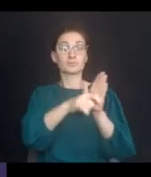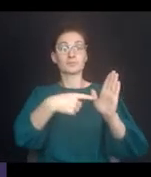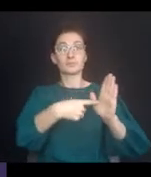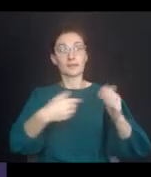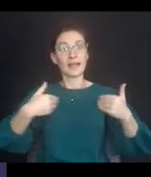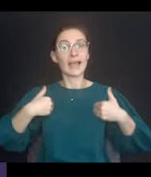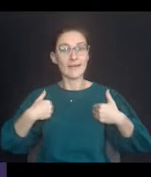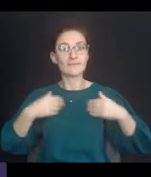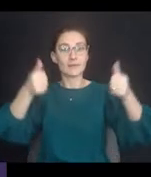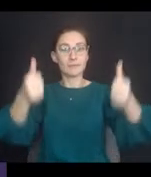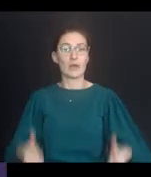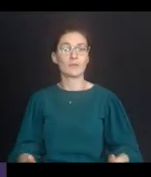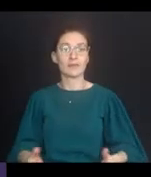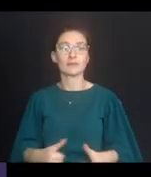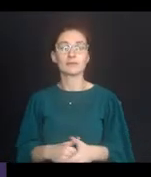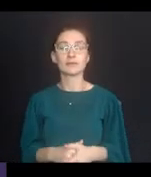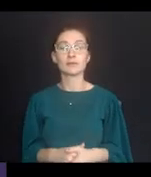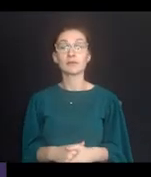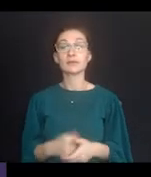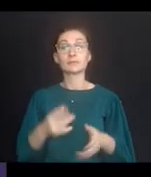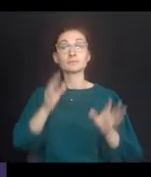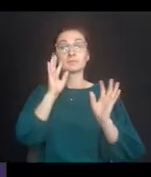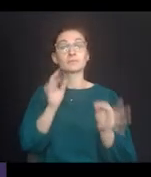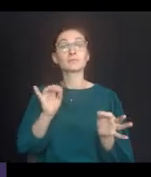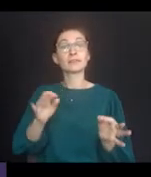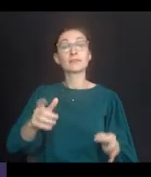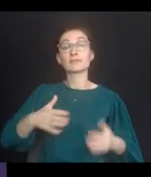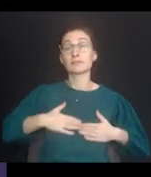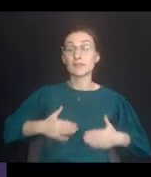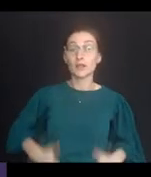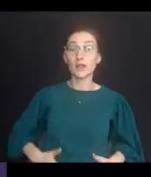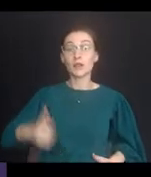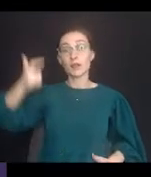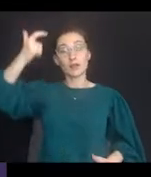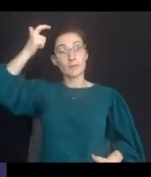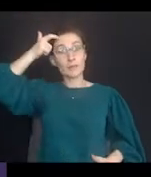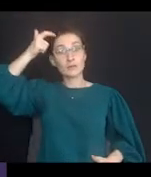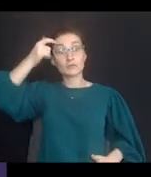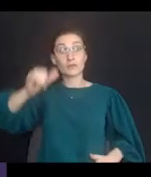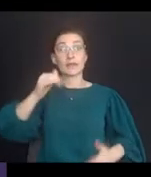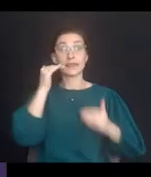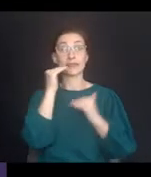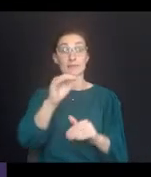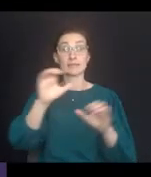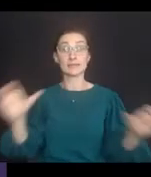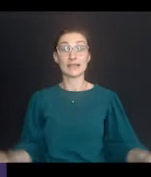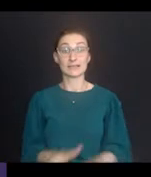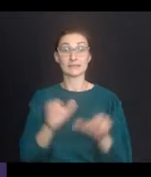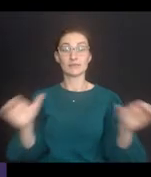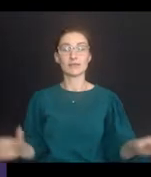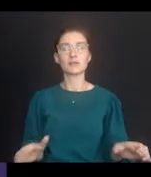such an impairment. The determination of whether a student has a physical or mental impairment that substantially limits a major life activity,